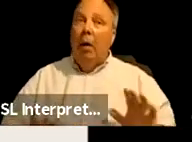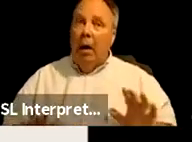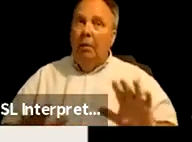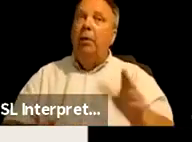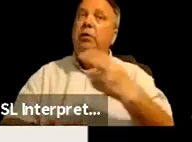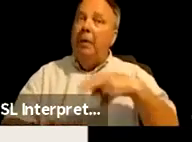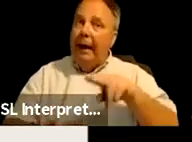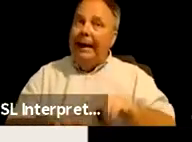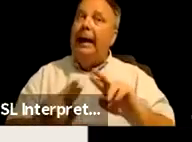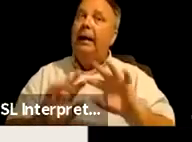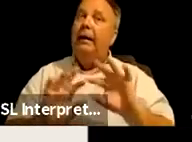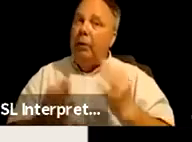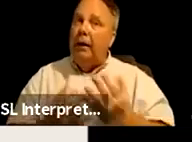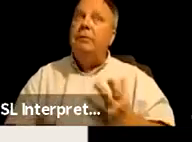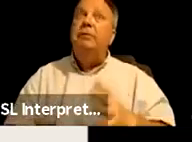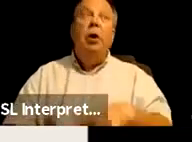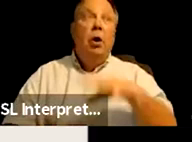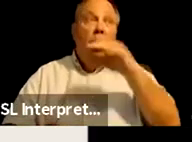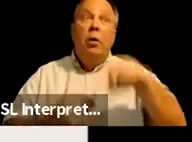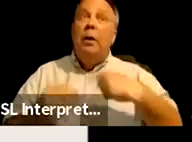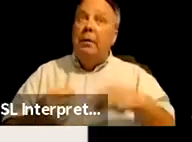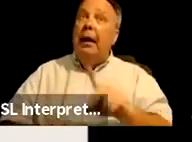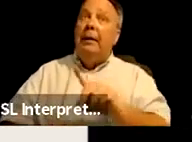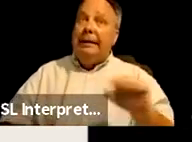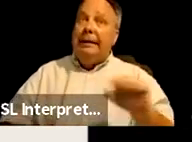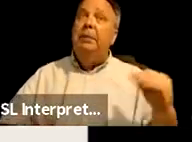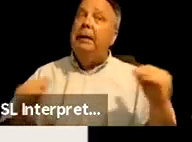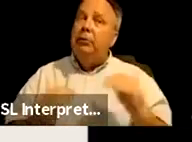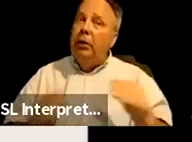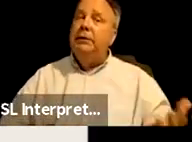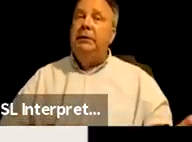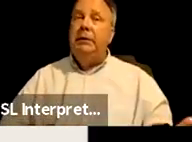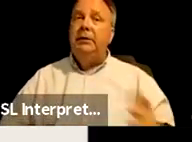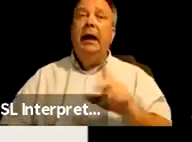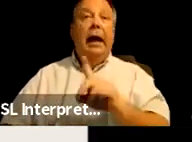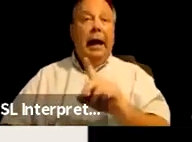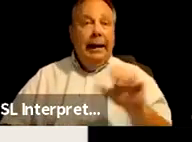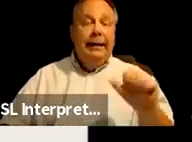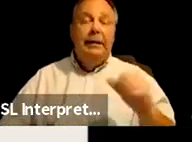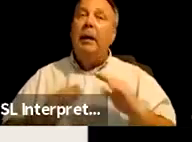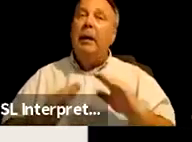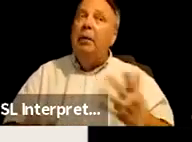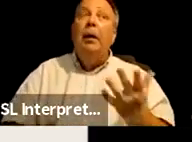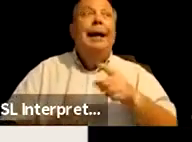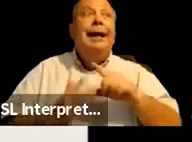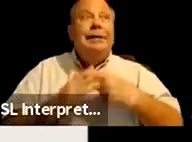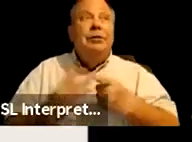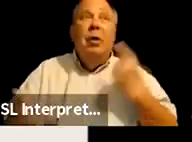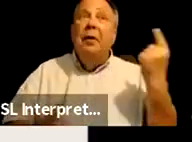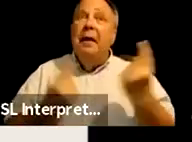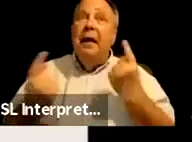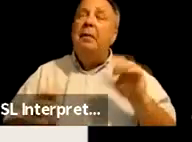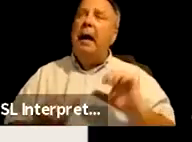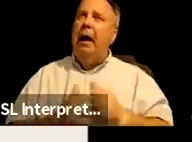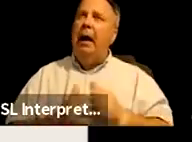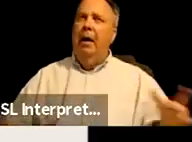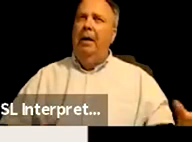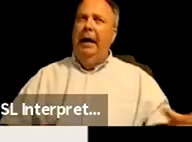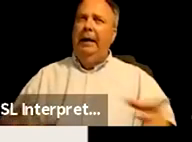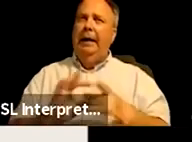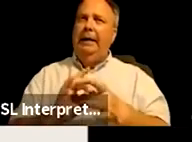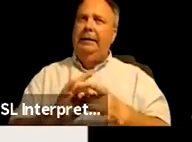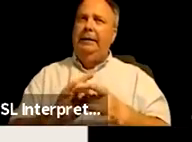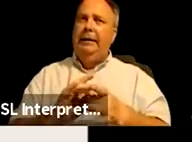native relatives to start learning about disability justice and disability community and start thinking about how that ties into